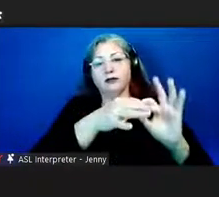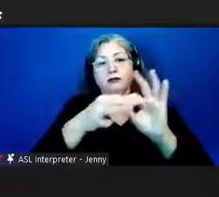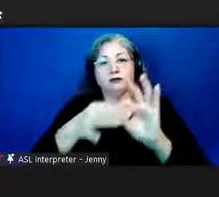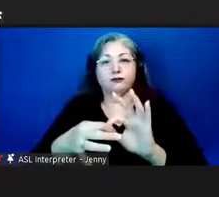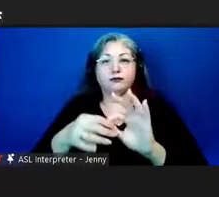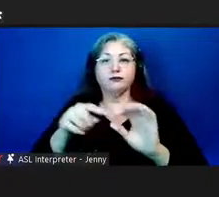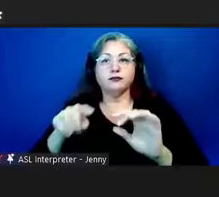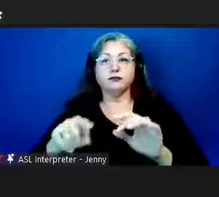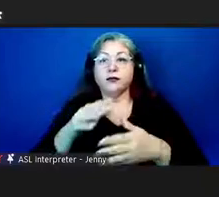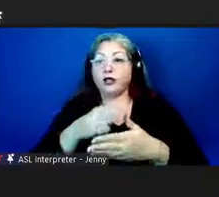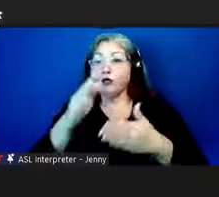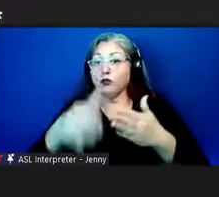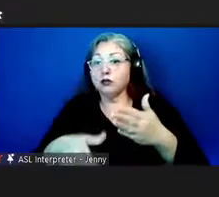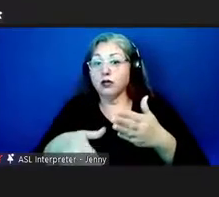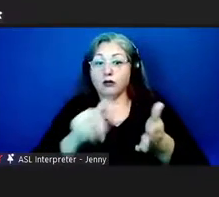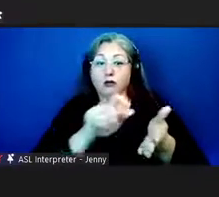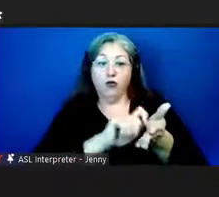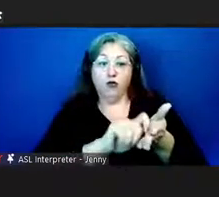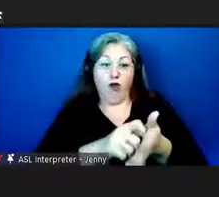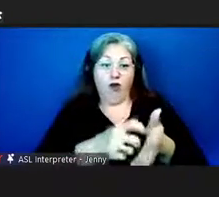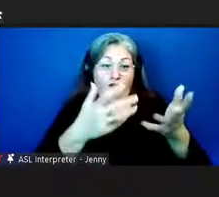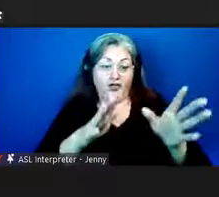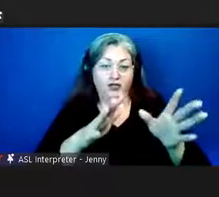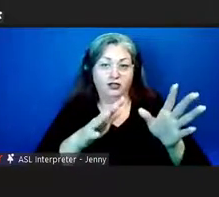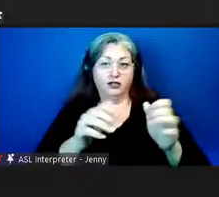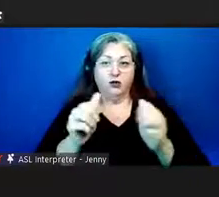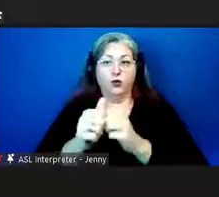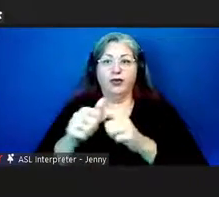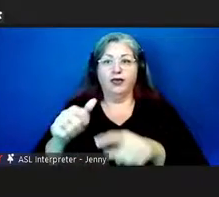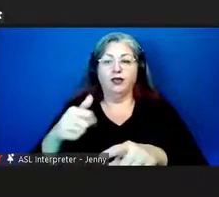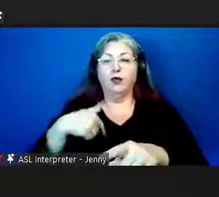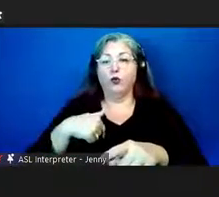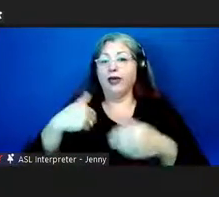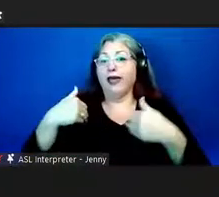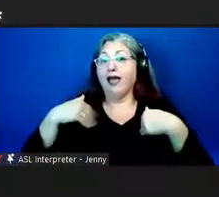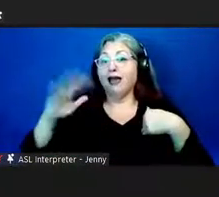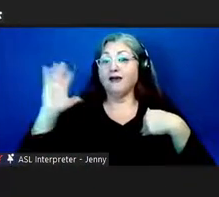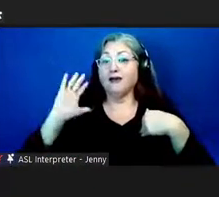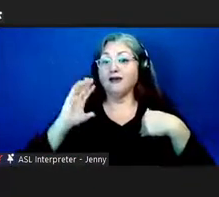result of writing on a what we had